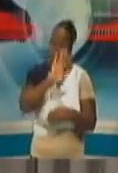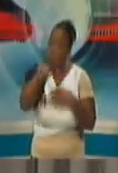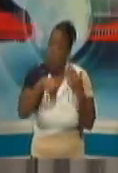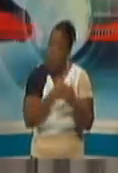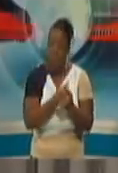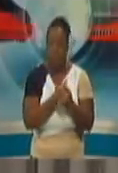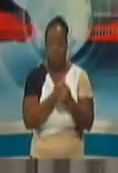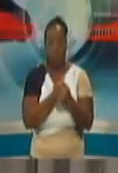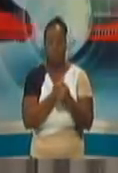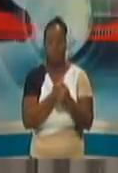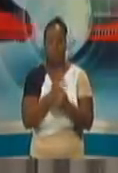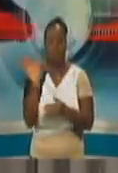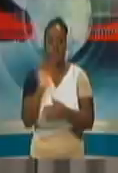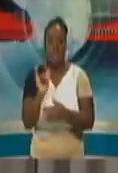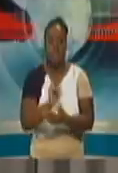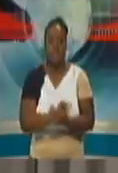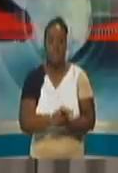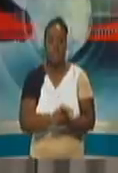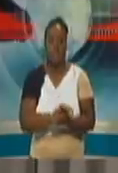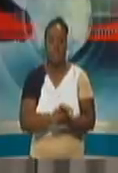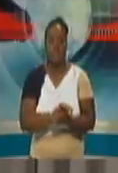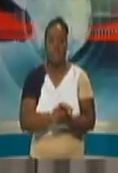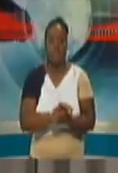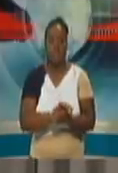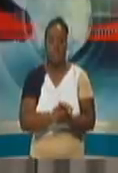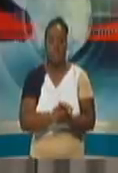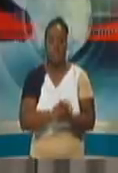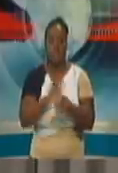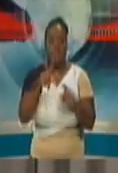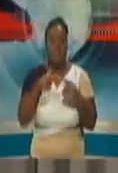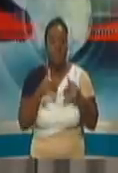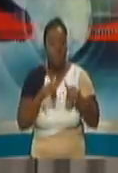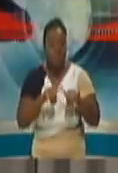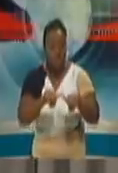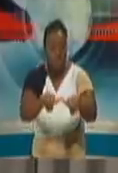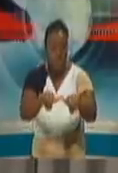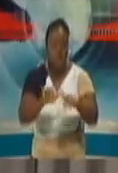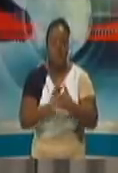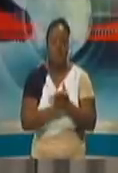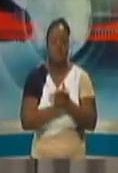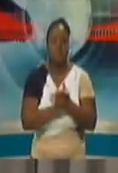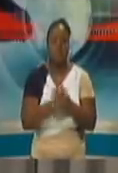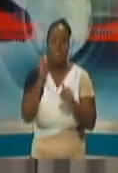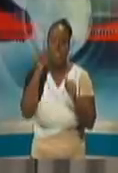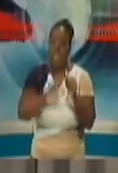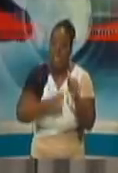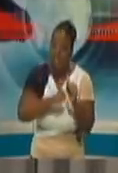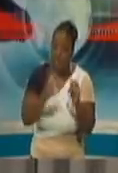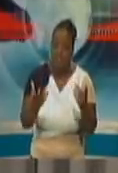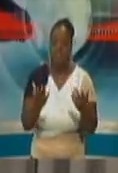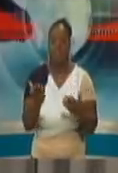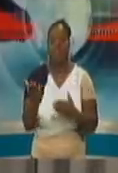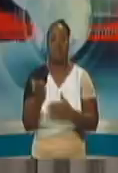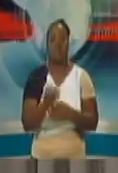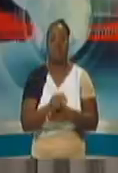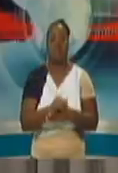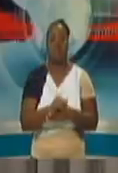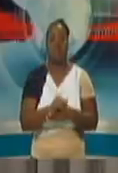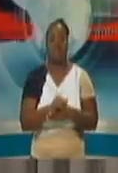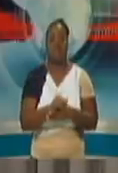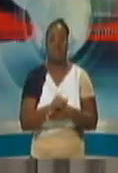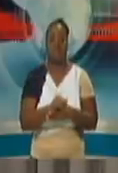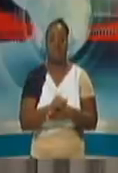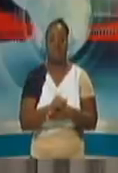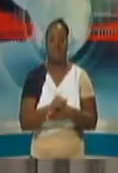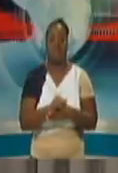they hire 252,000 persons. But going forward, there's every evidence and given the volatility on the energy